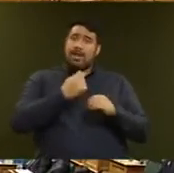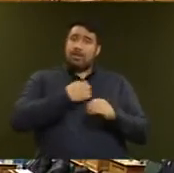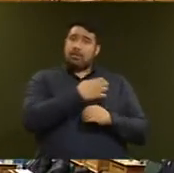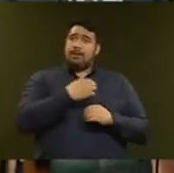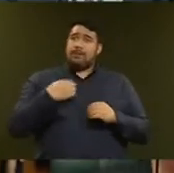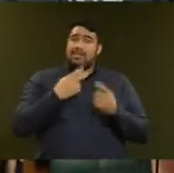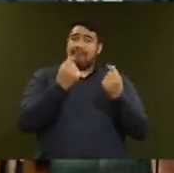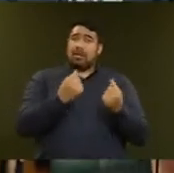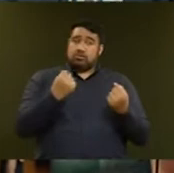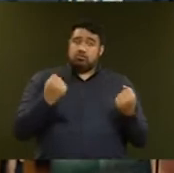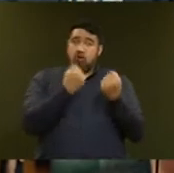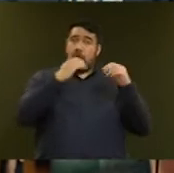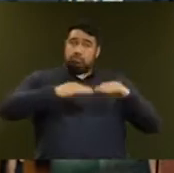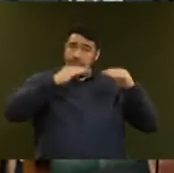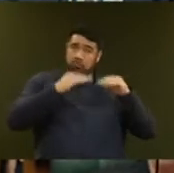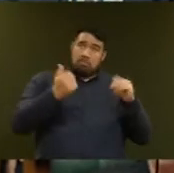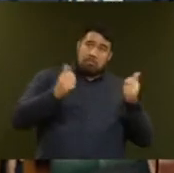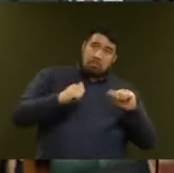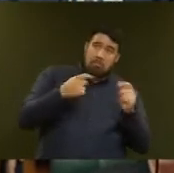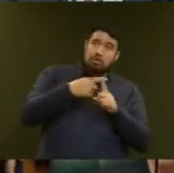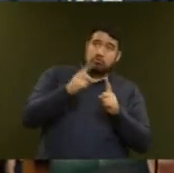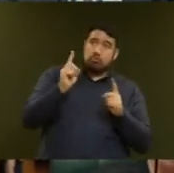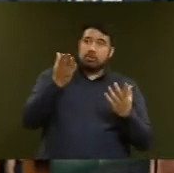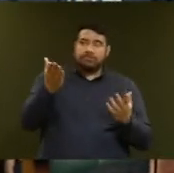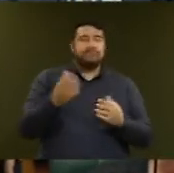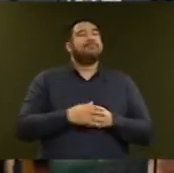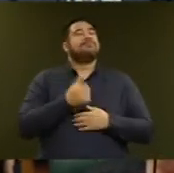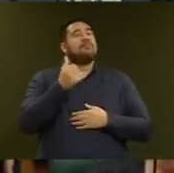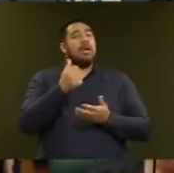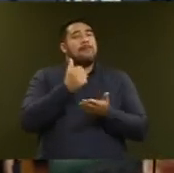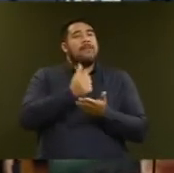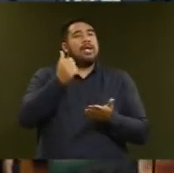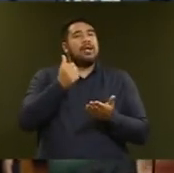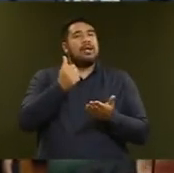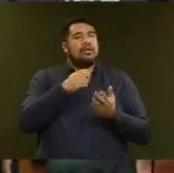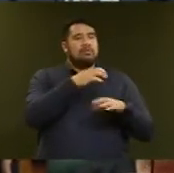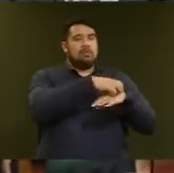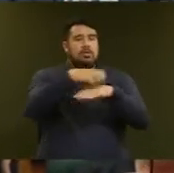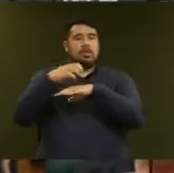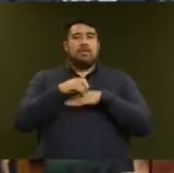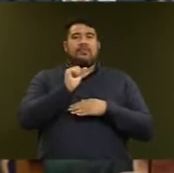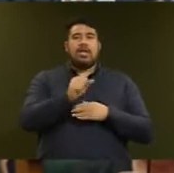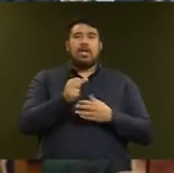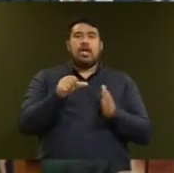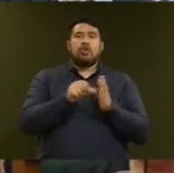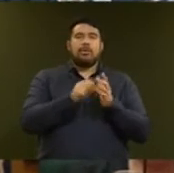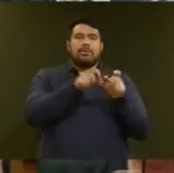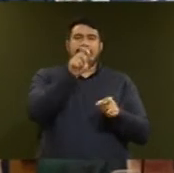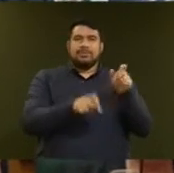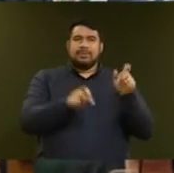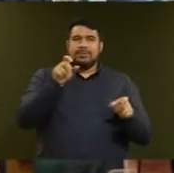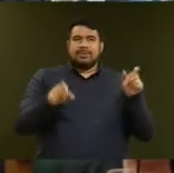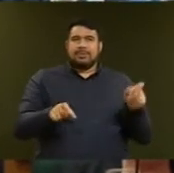In addition to the positive reviews from bank economists earlier this week, yesterday Moody's Investors